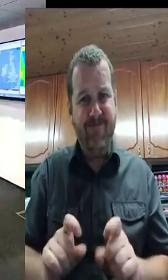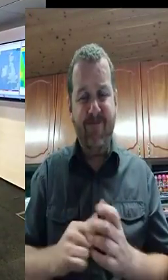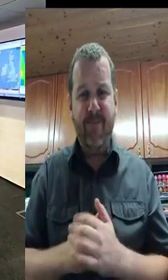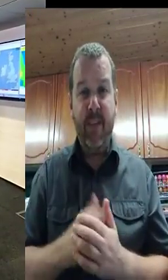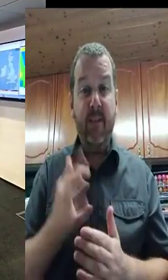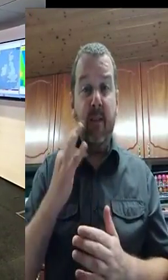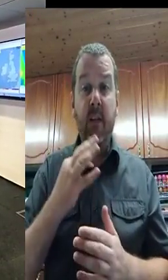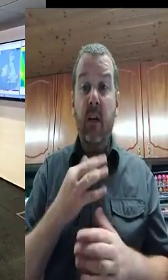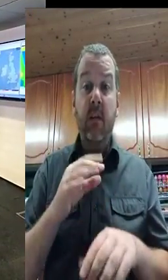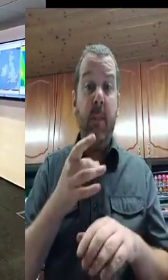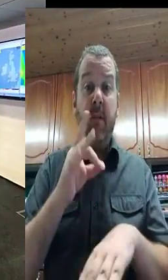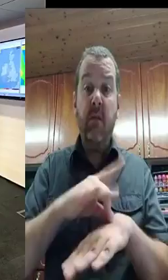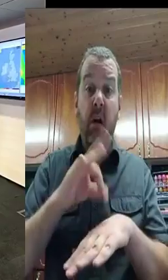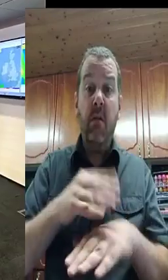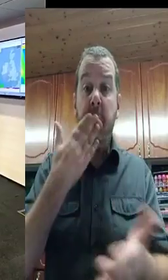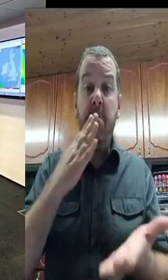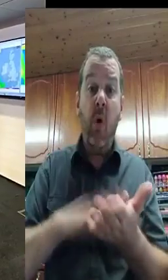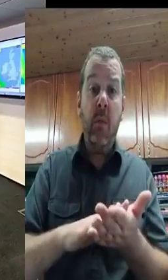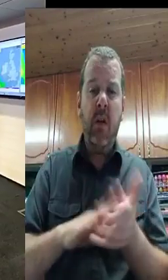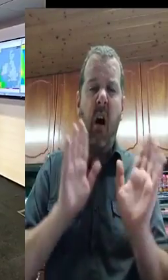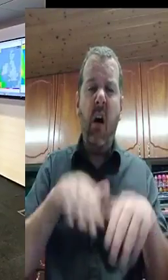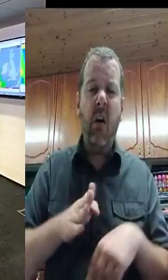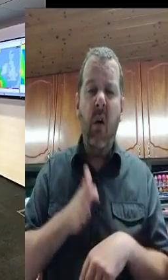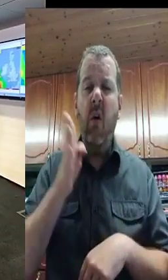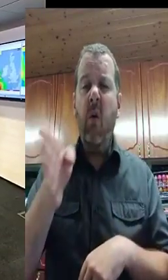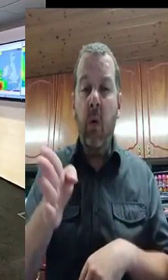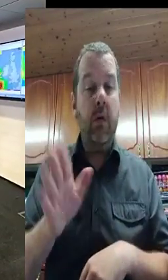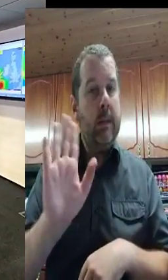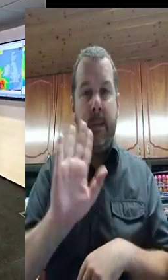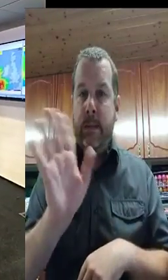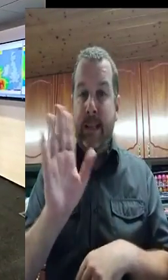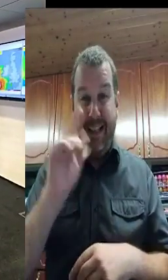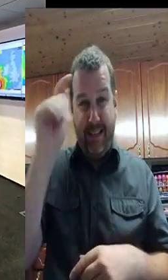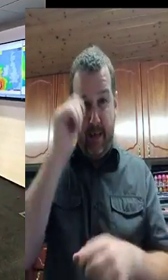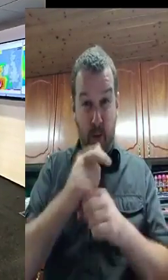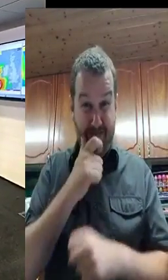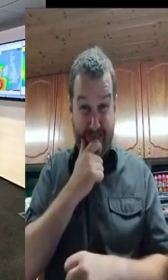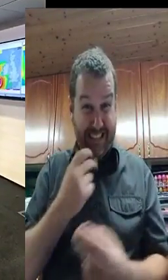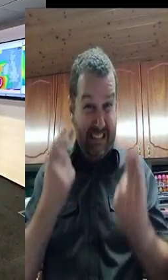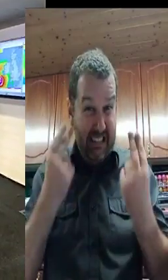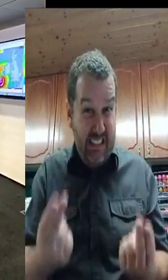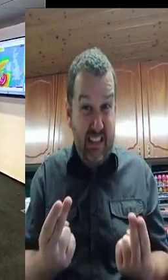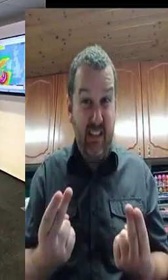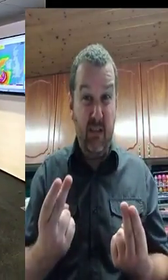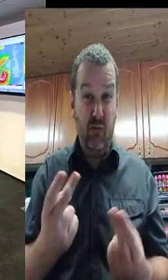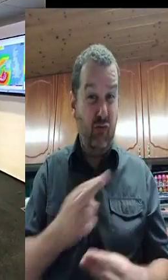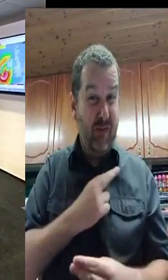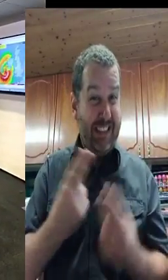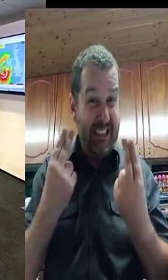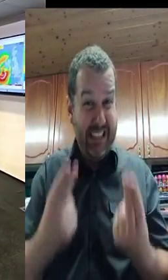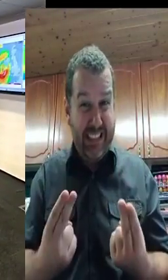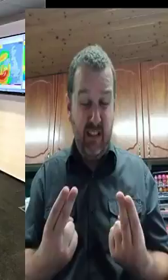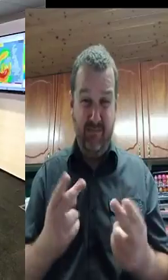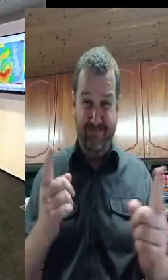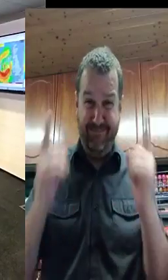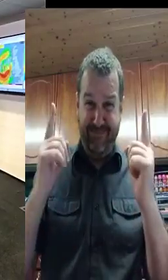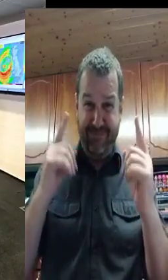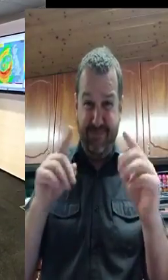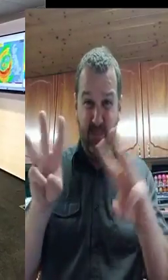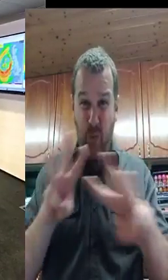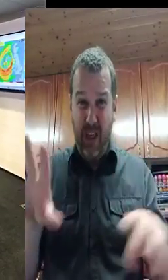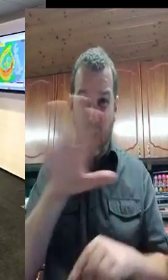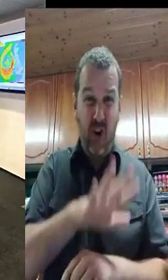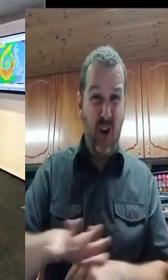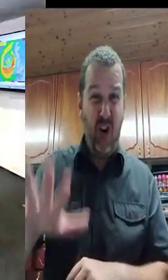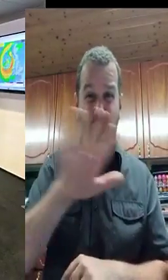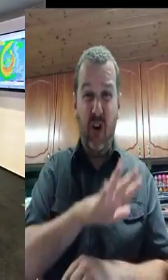the storm passes through. Please also make note of the SB network's phone number that Derek gave out here, and have